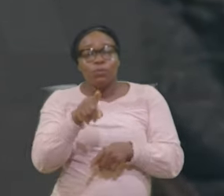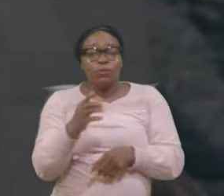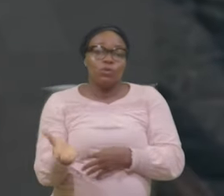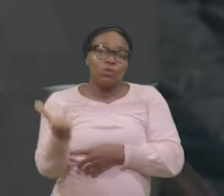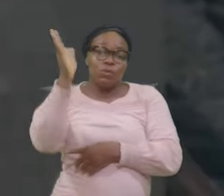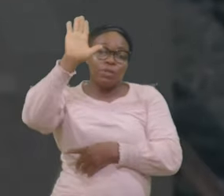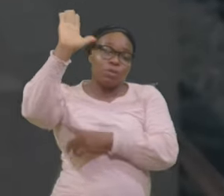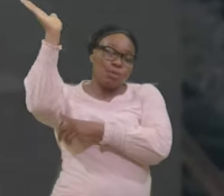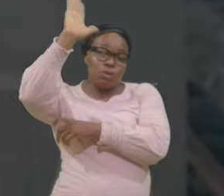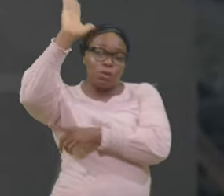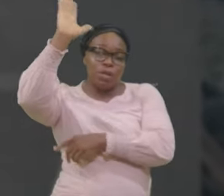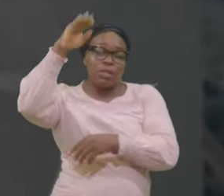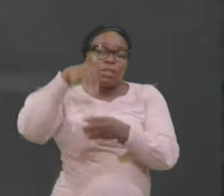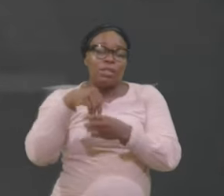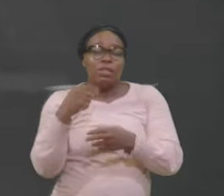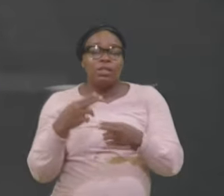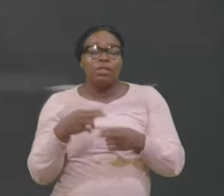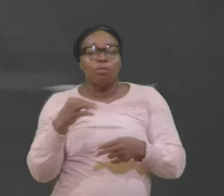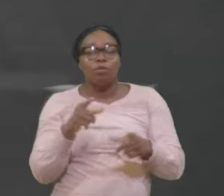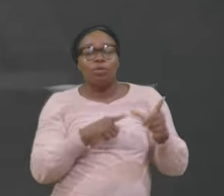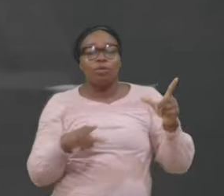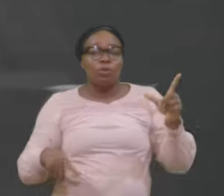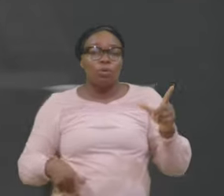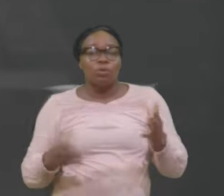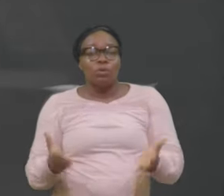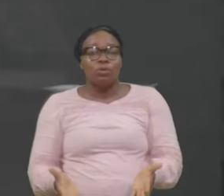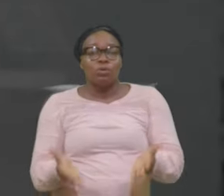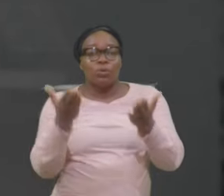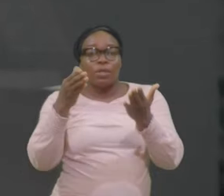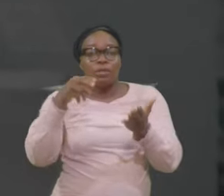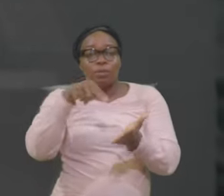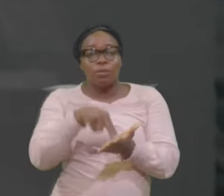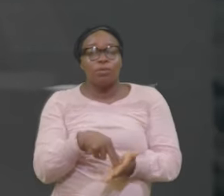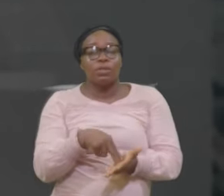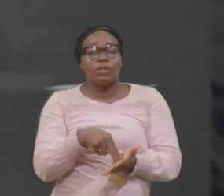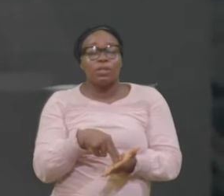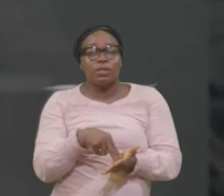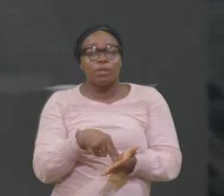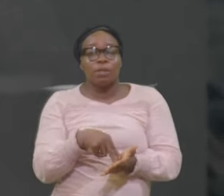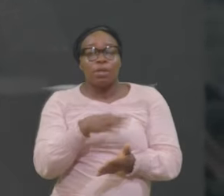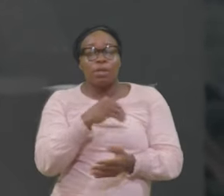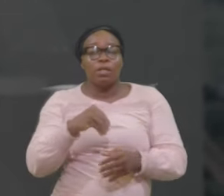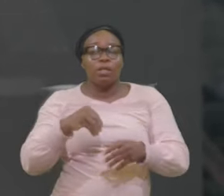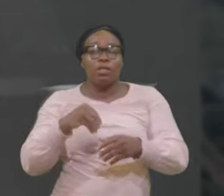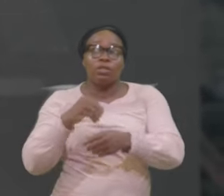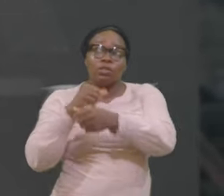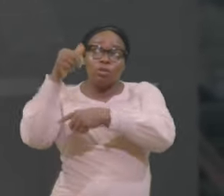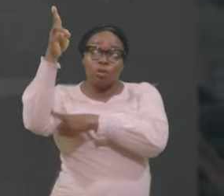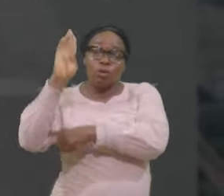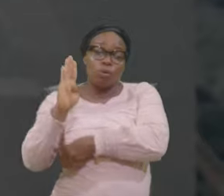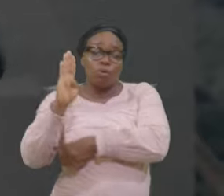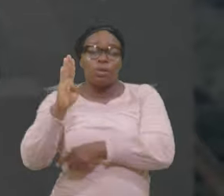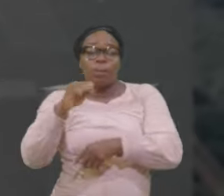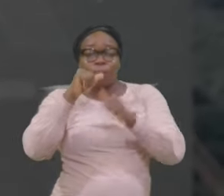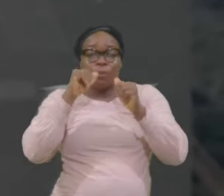Lord Please stand Up God bless God bless You There God bless You There